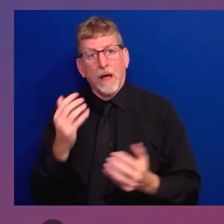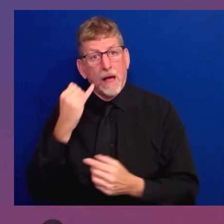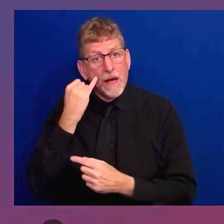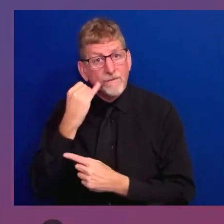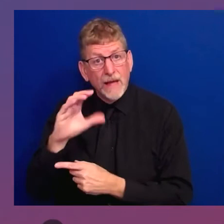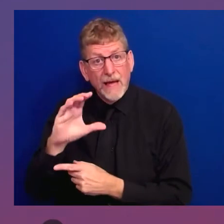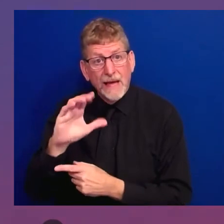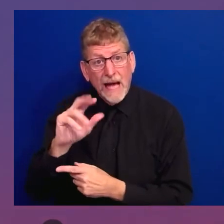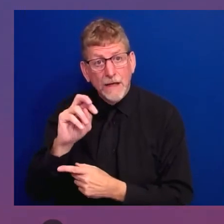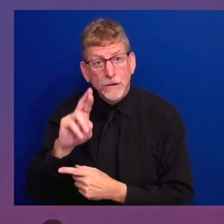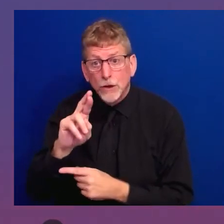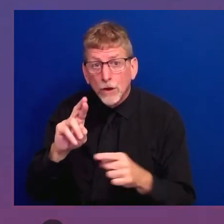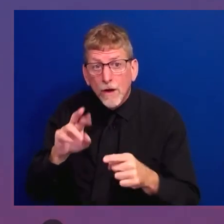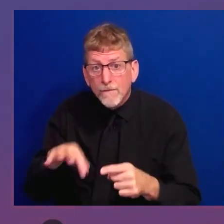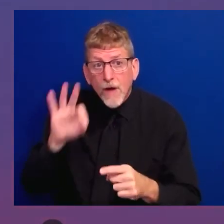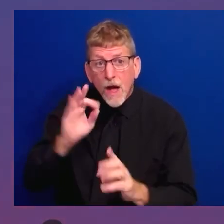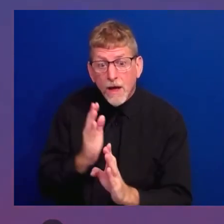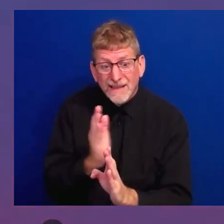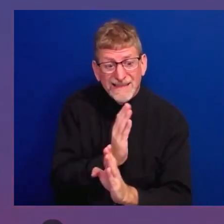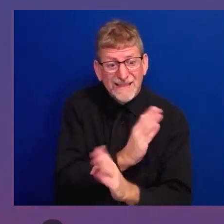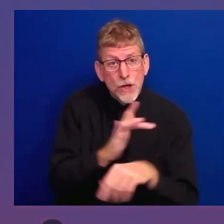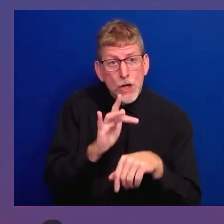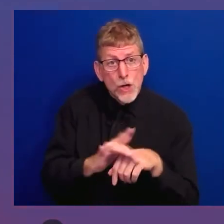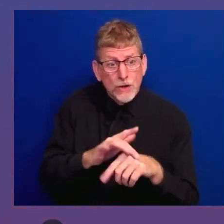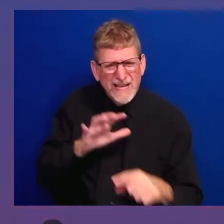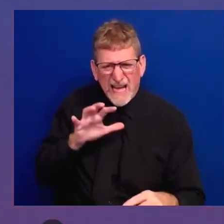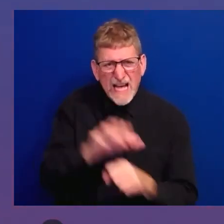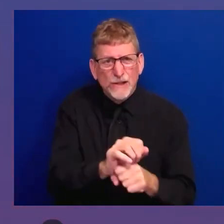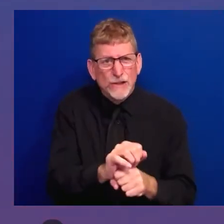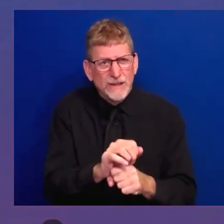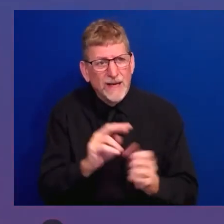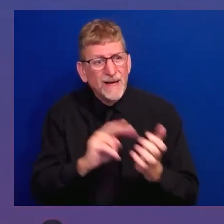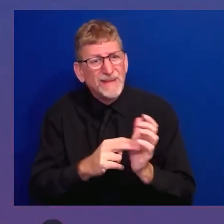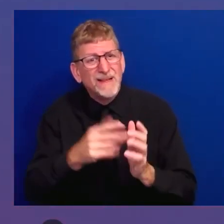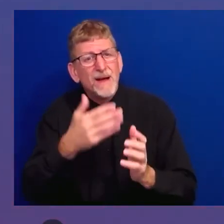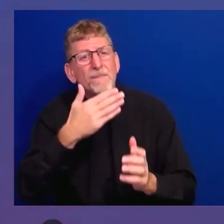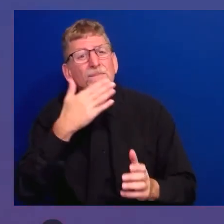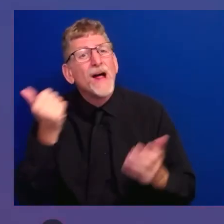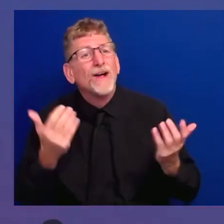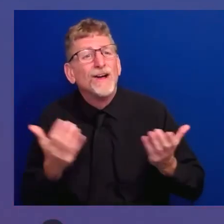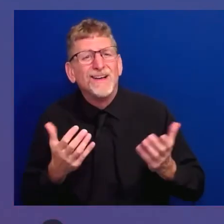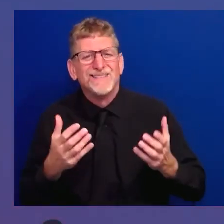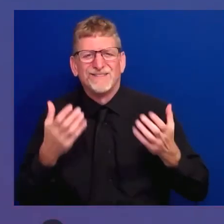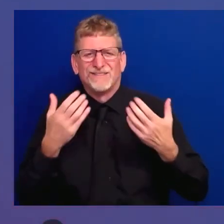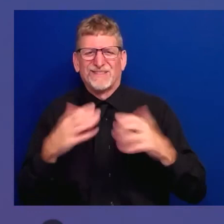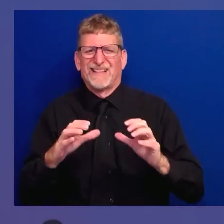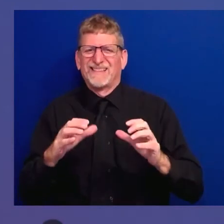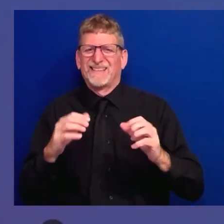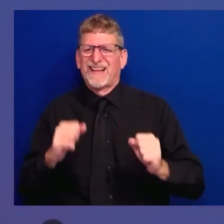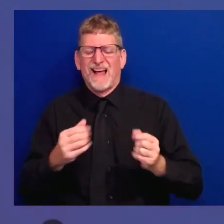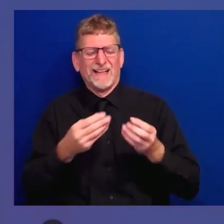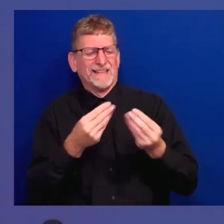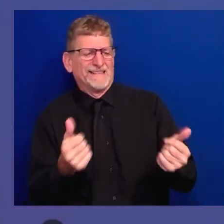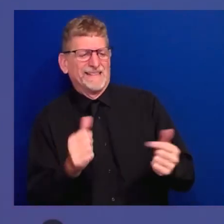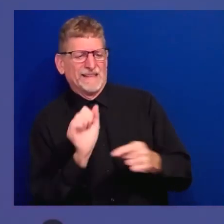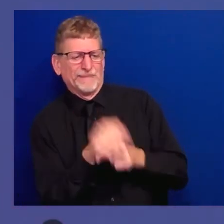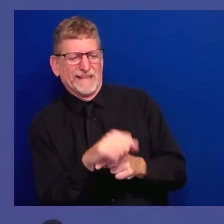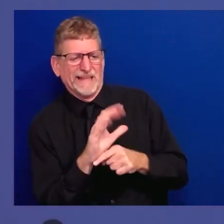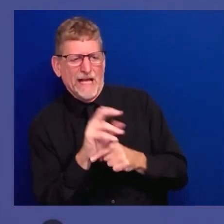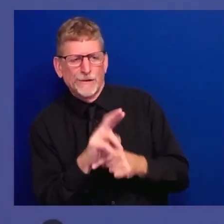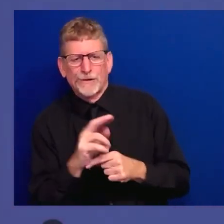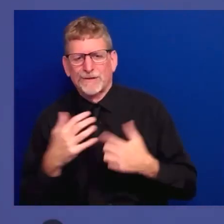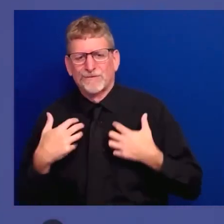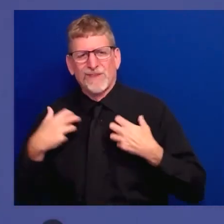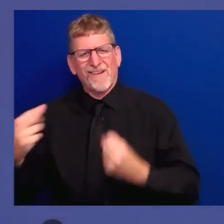prospect of curing it. It reinforces the new goal of my Cancer Moonshot to cut